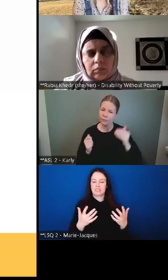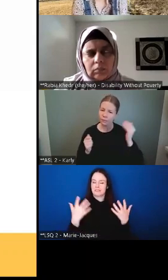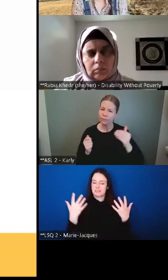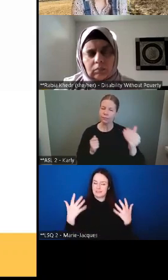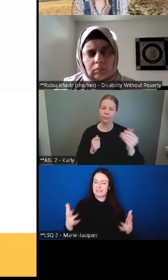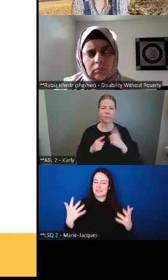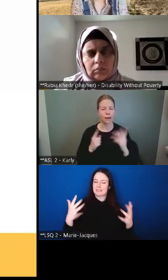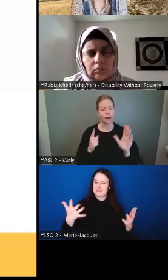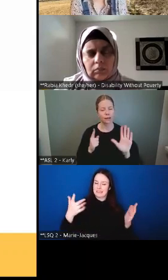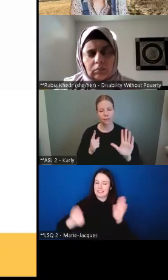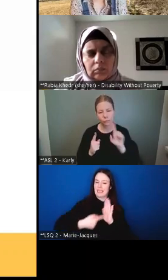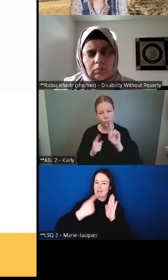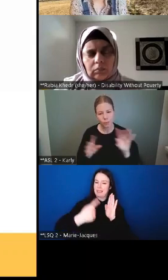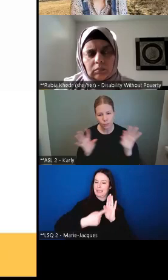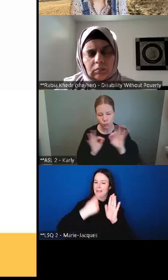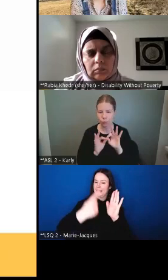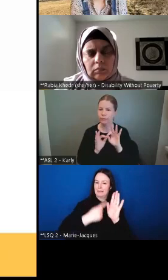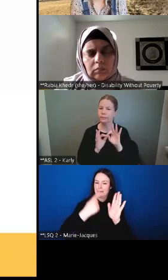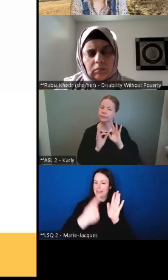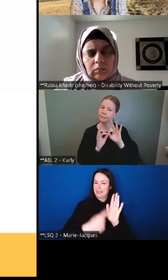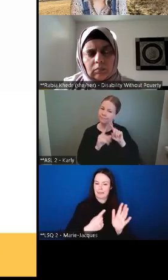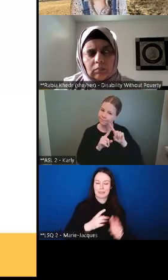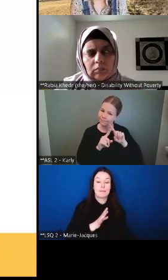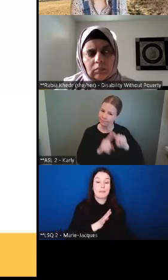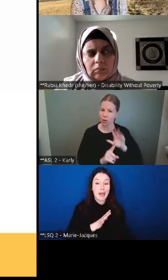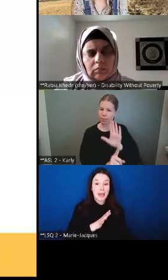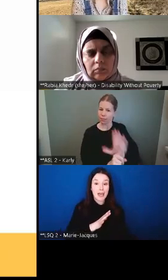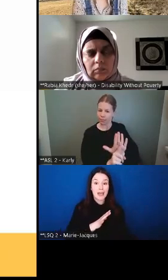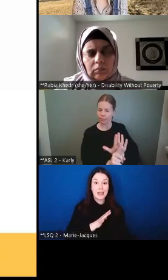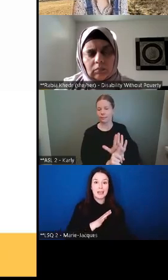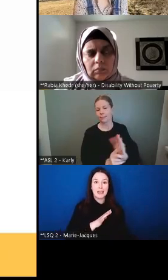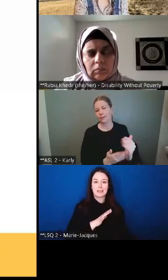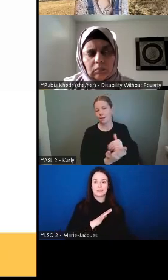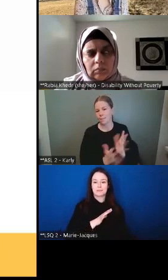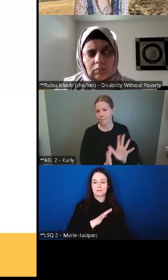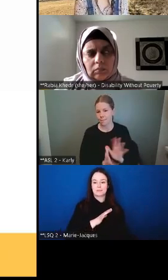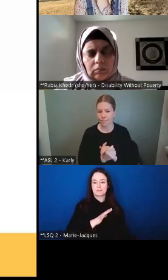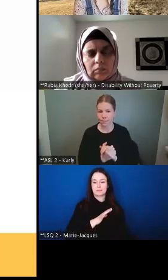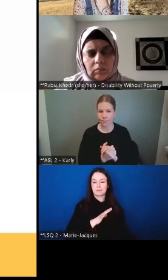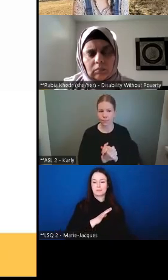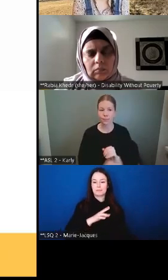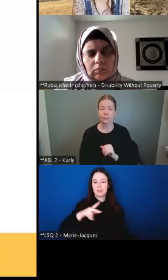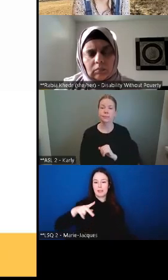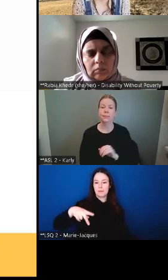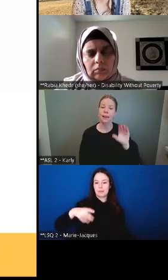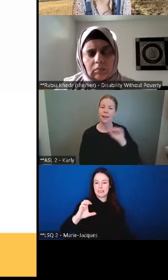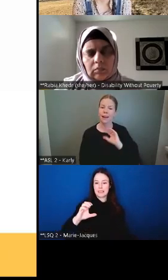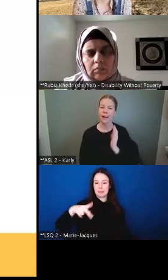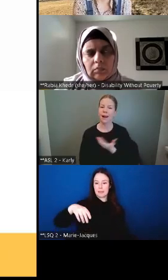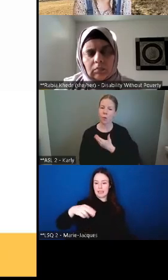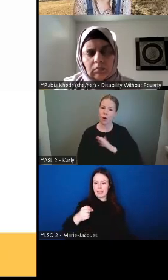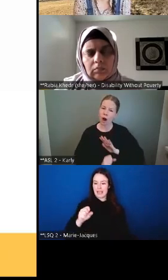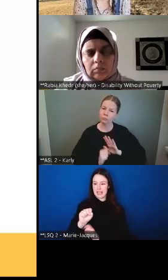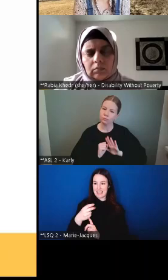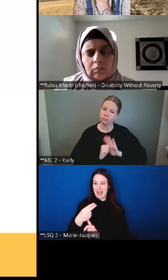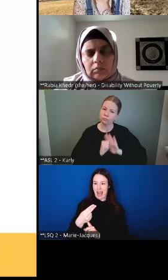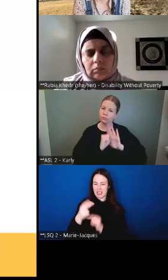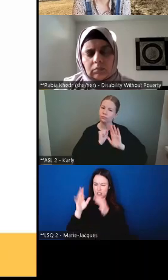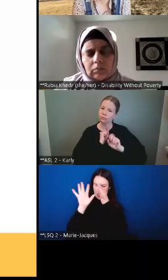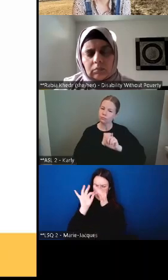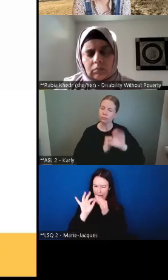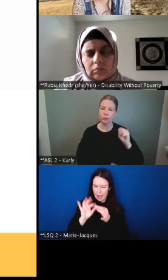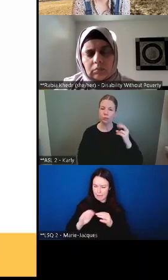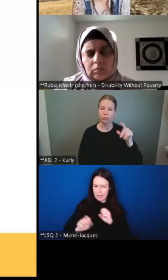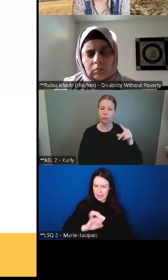what shape the CDB has allowed us to do is to say, rather than us talking, saying, you know,